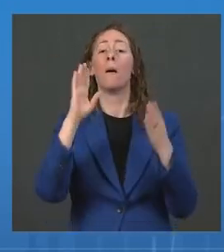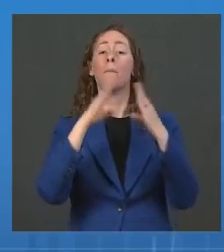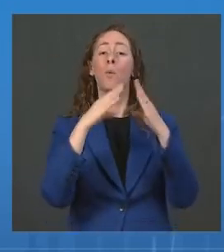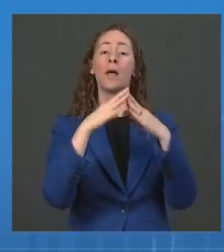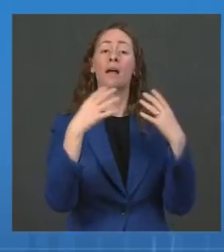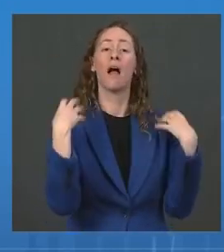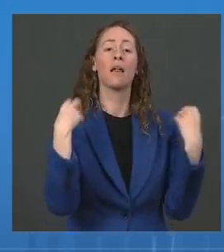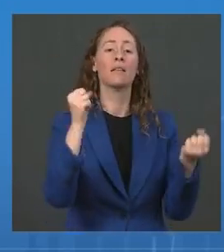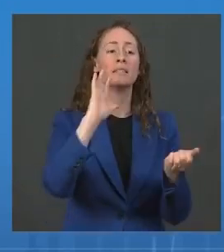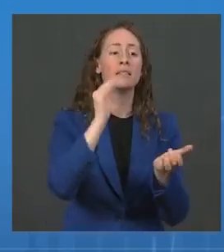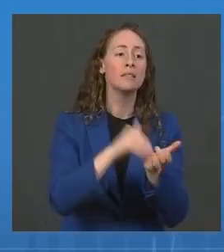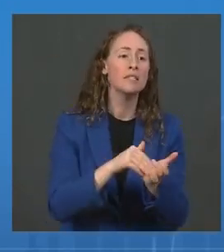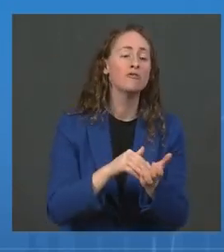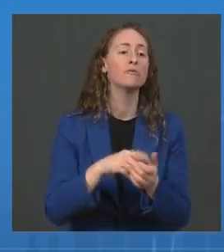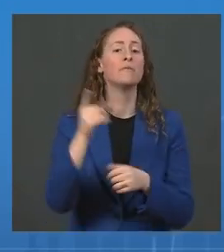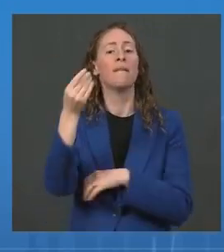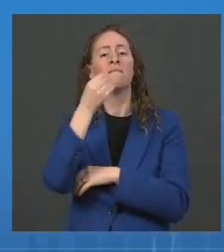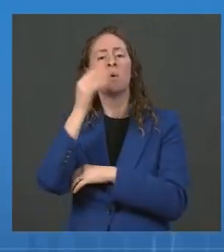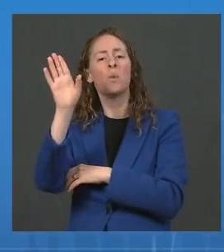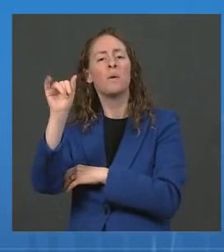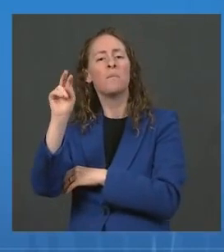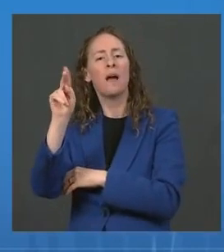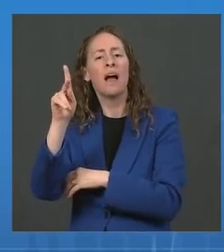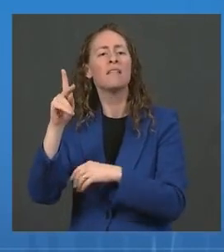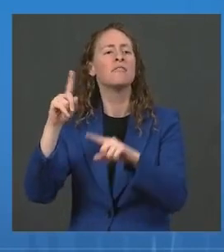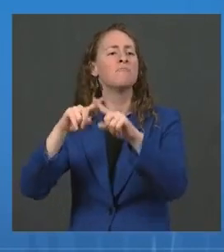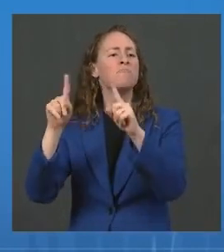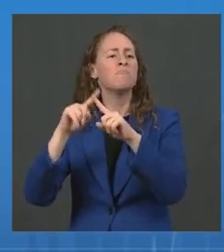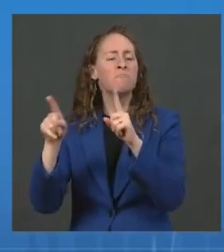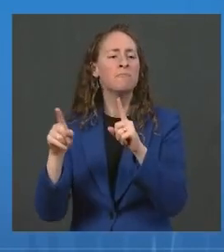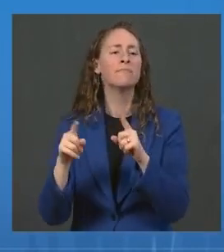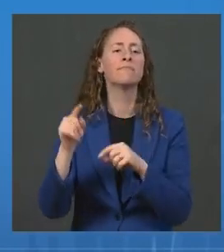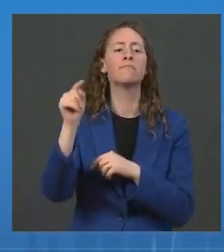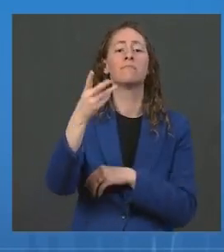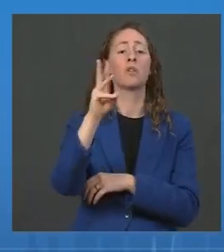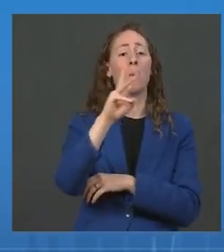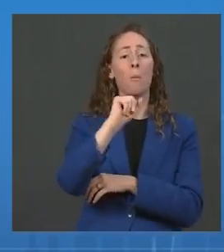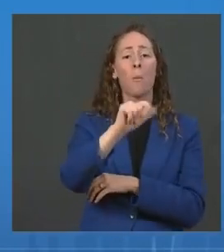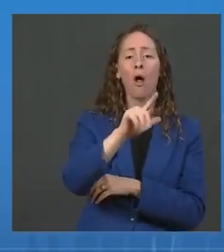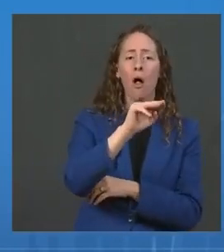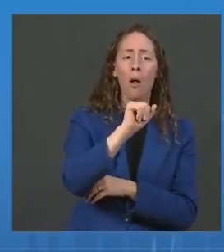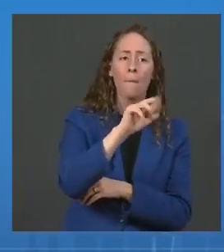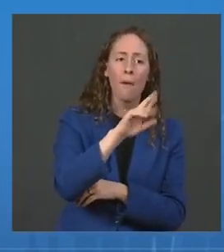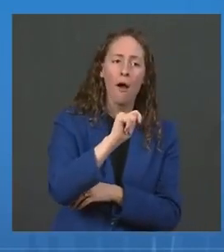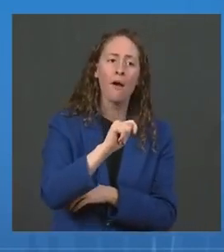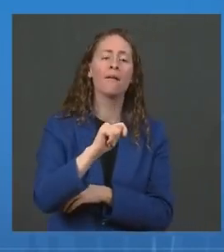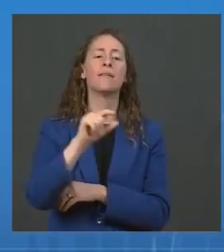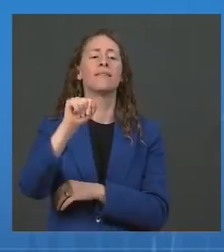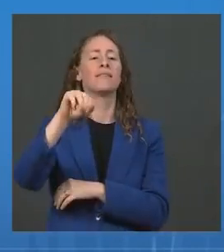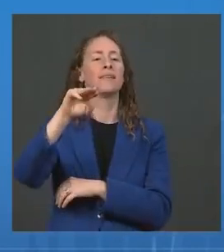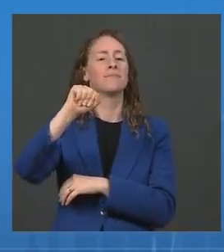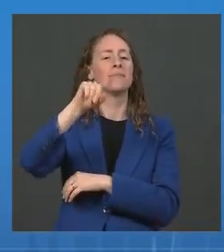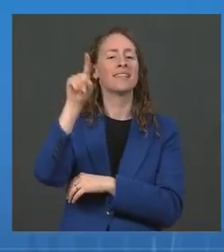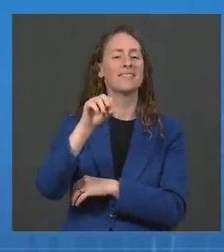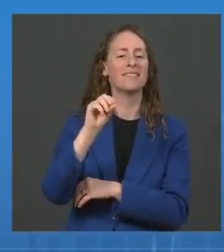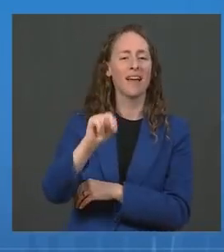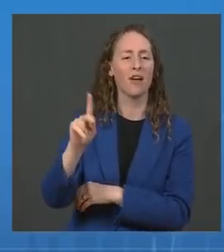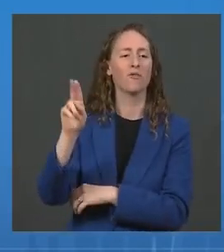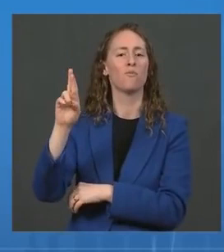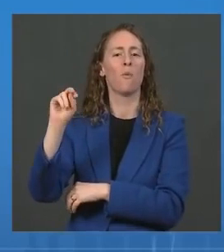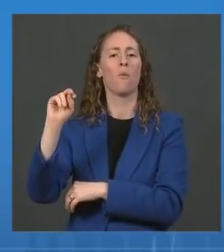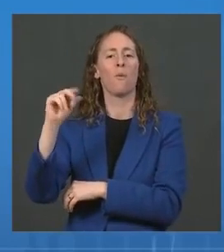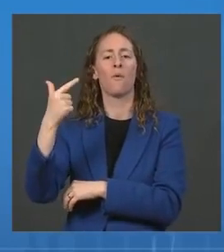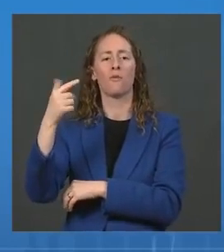Walmart, Amazon, and Kroger will also sell at-home testing kits at cost for the next three months.